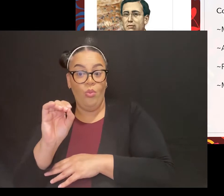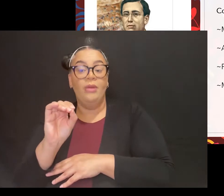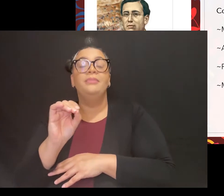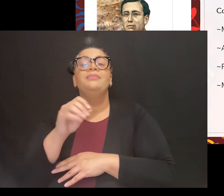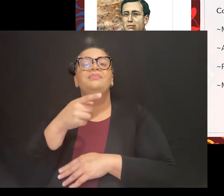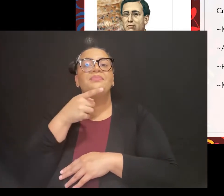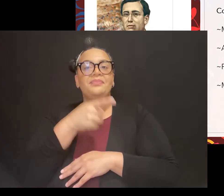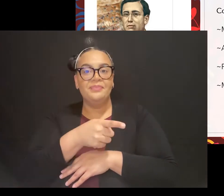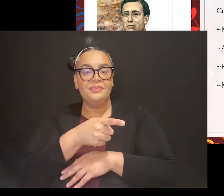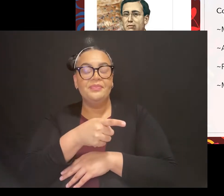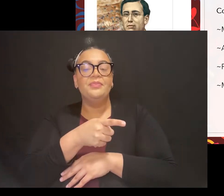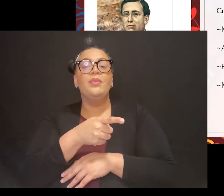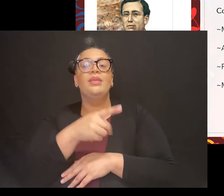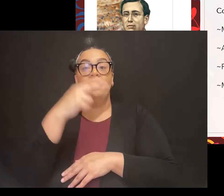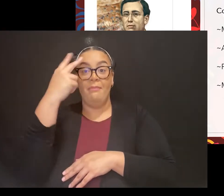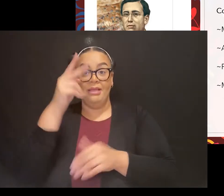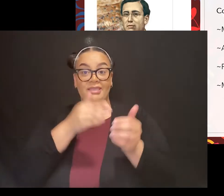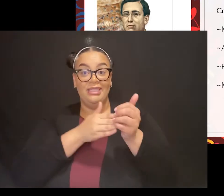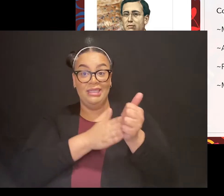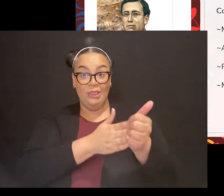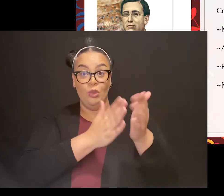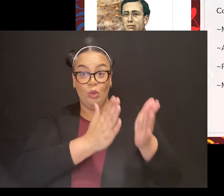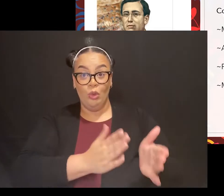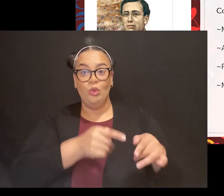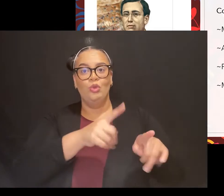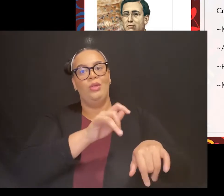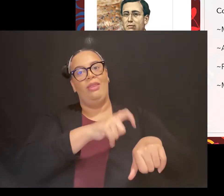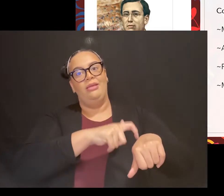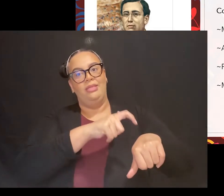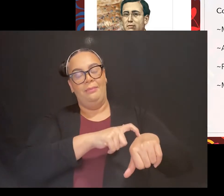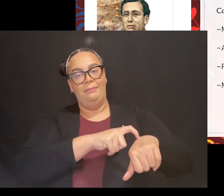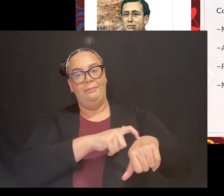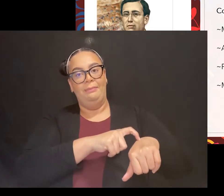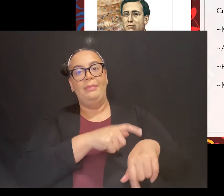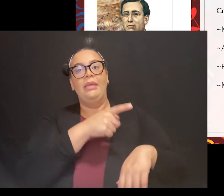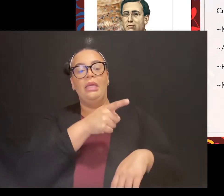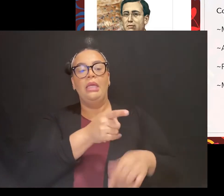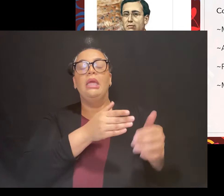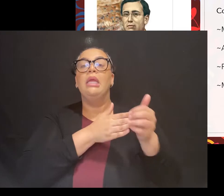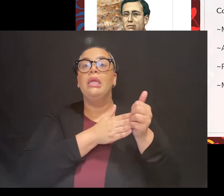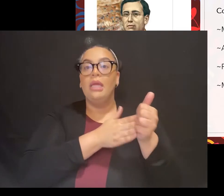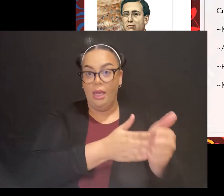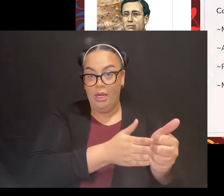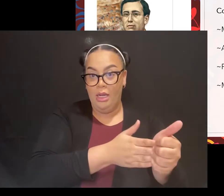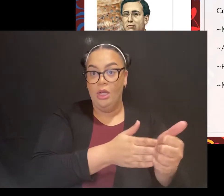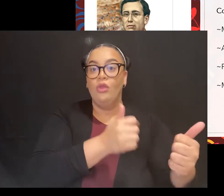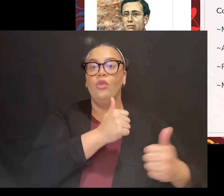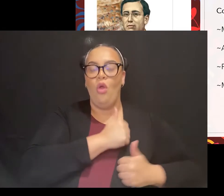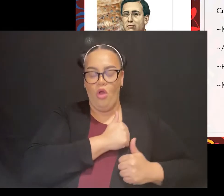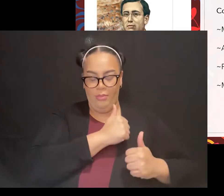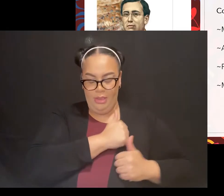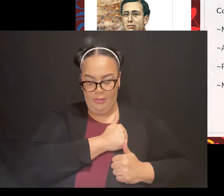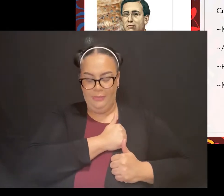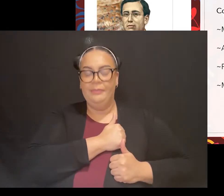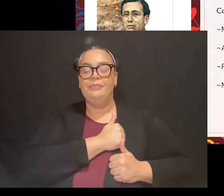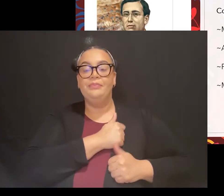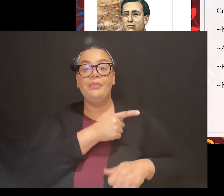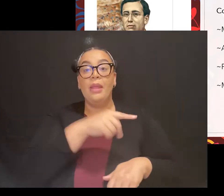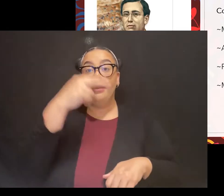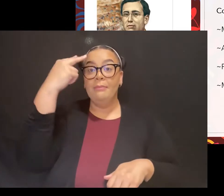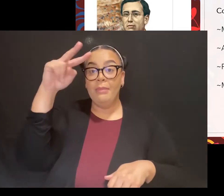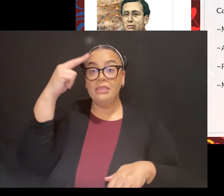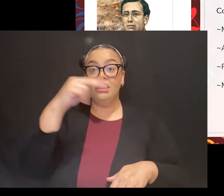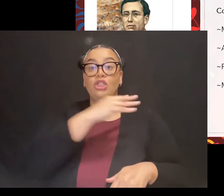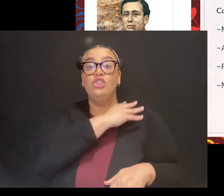ruled, he guided the army at that time. He was a Mexican general and a politician. He was an